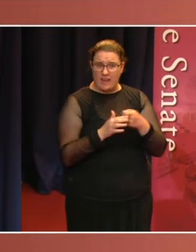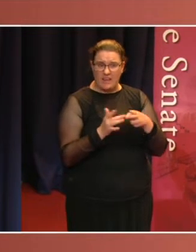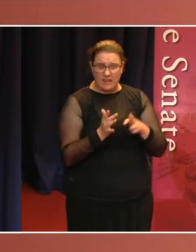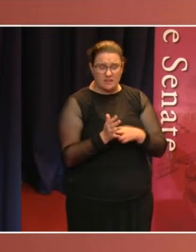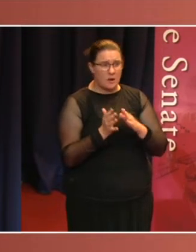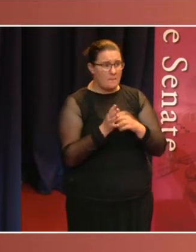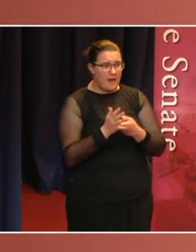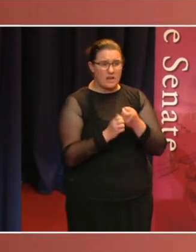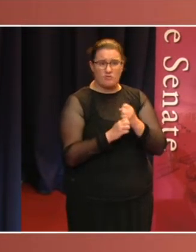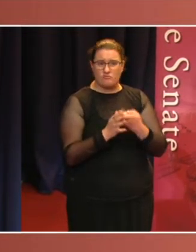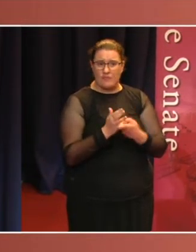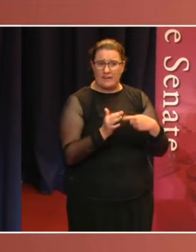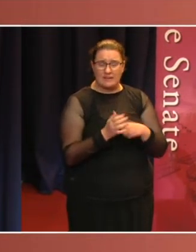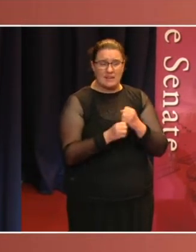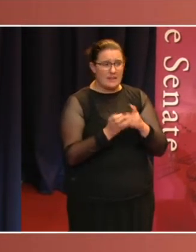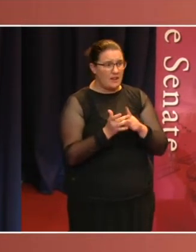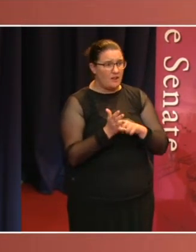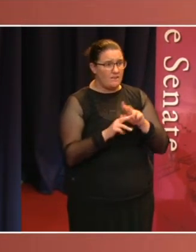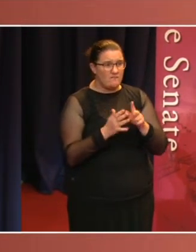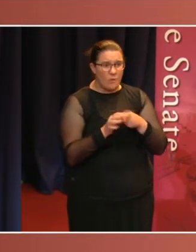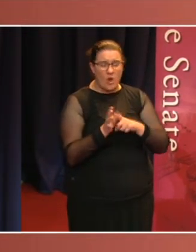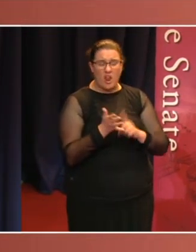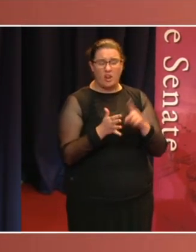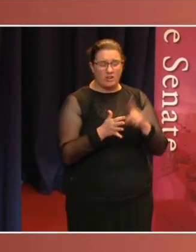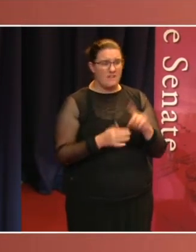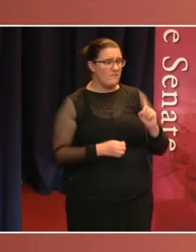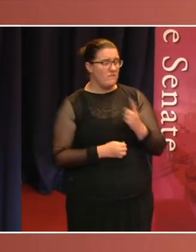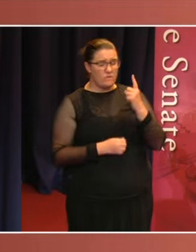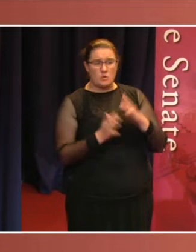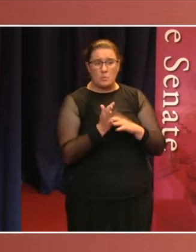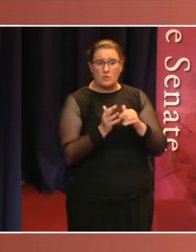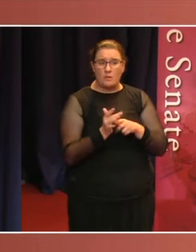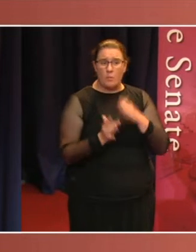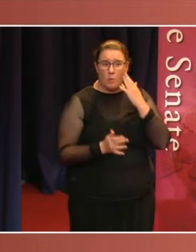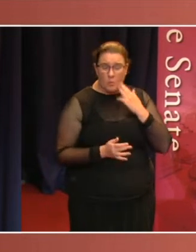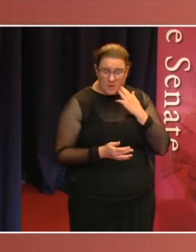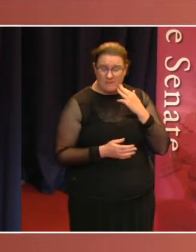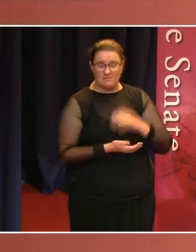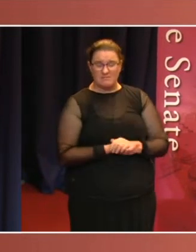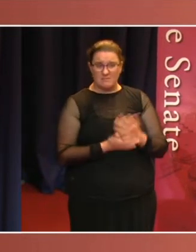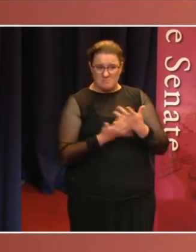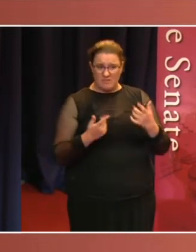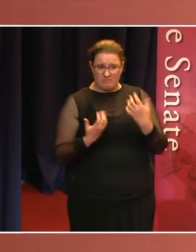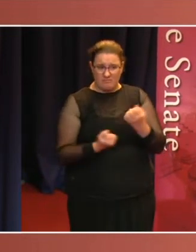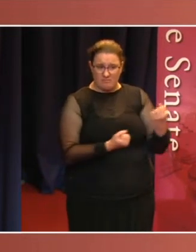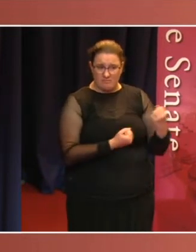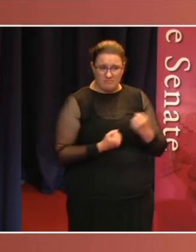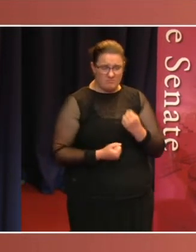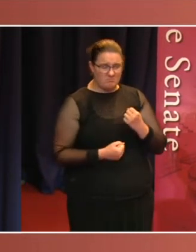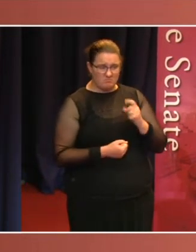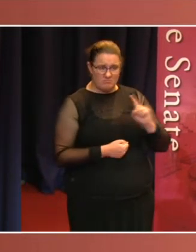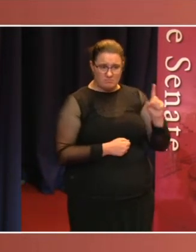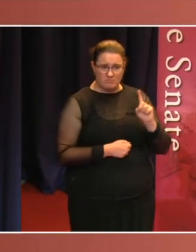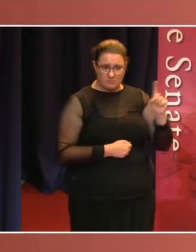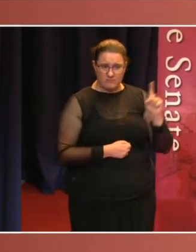Margaret Guilfoyle. The first Muslim woman elected to Parliament, Maureen Faruqi, although the first Muslim elected is Ed Hussick